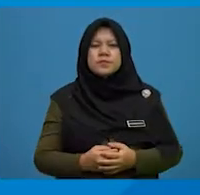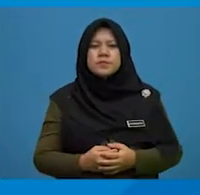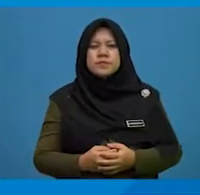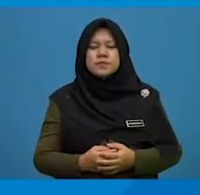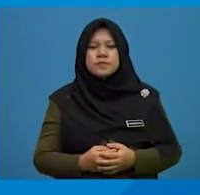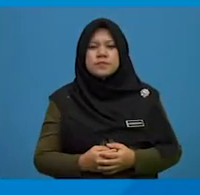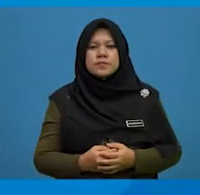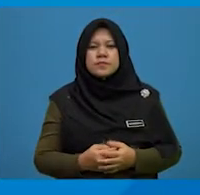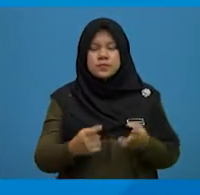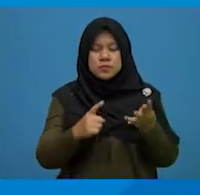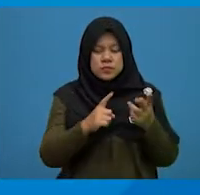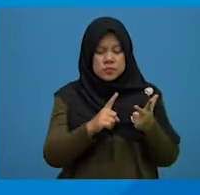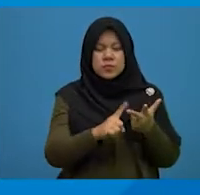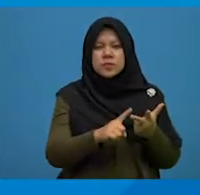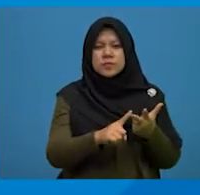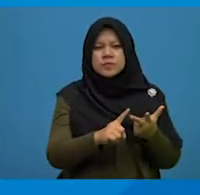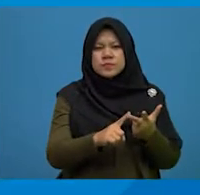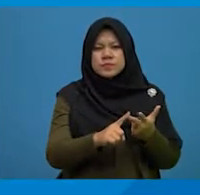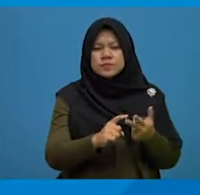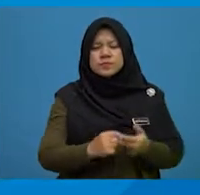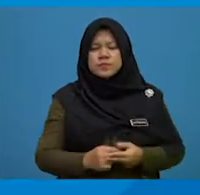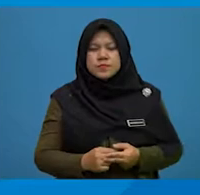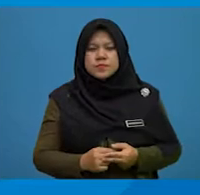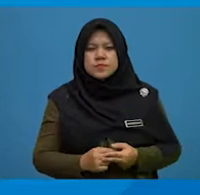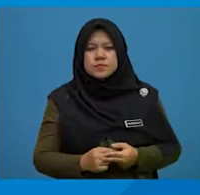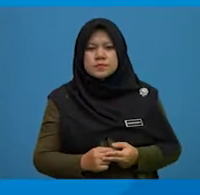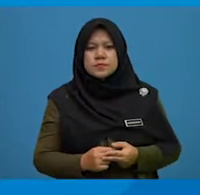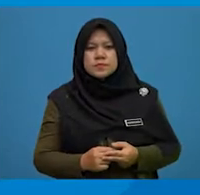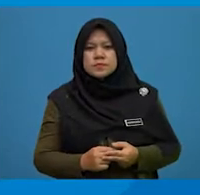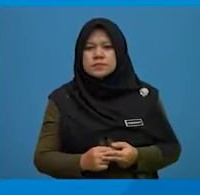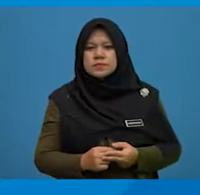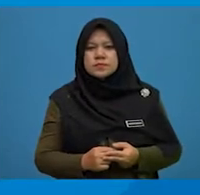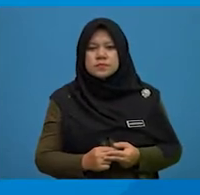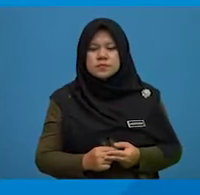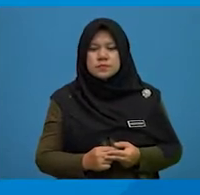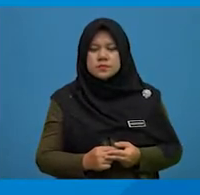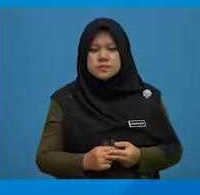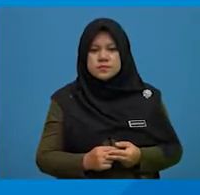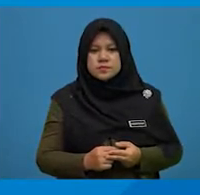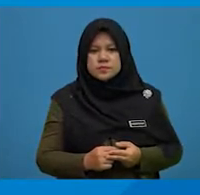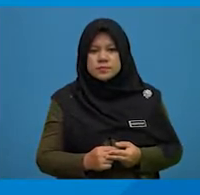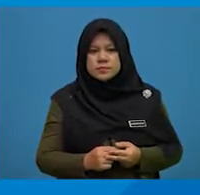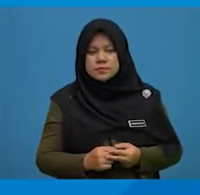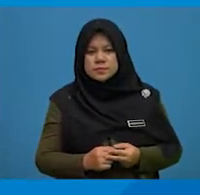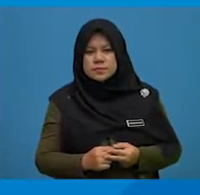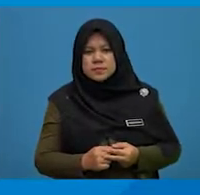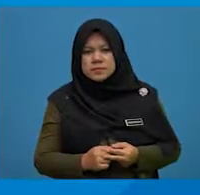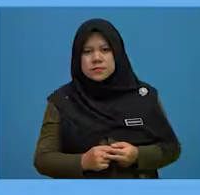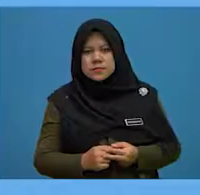Besides that, there is another phrase that can be used to elicit your vocabulary.